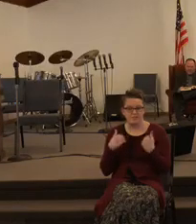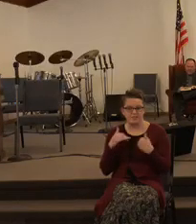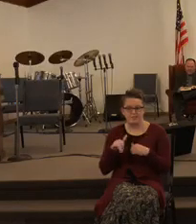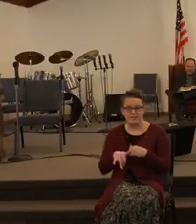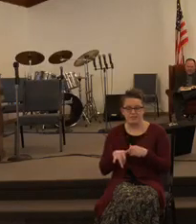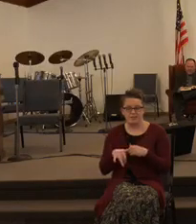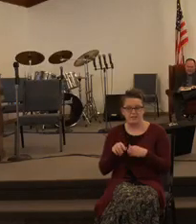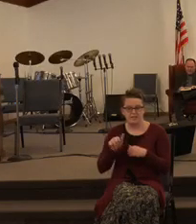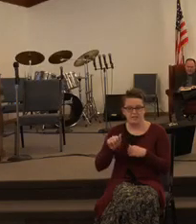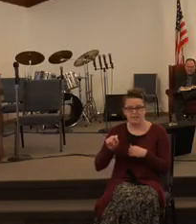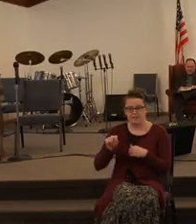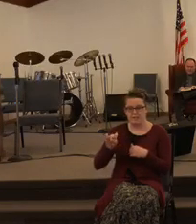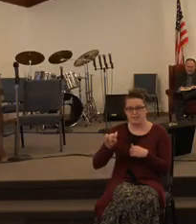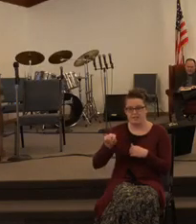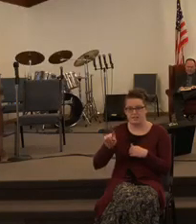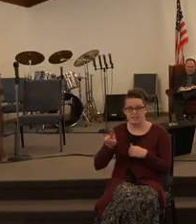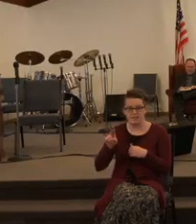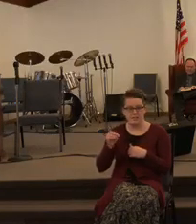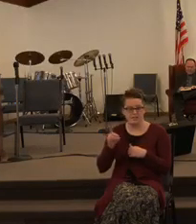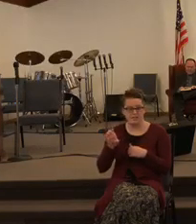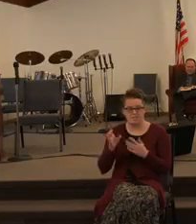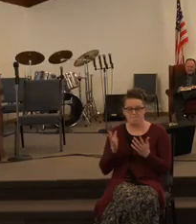Whatever will be will be.